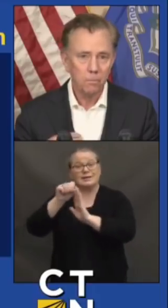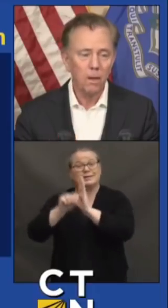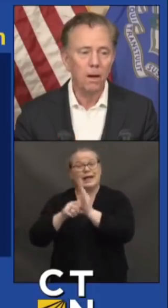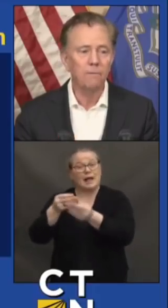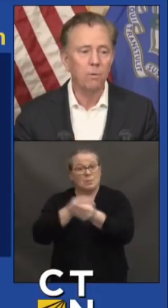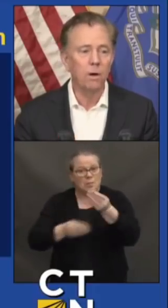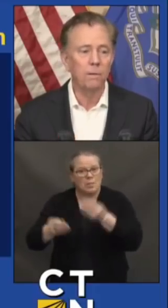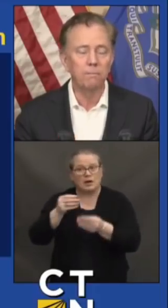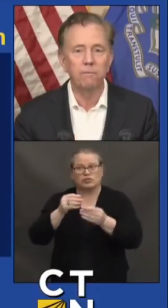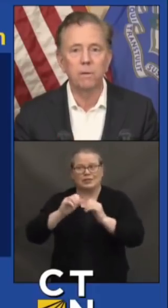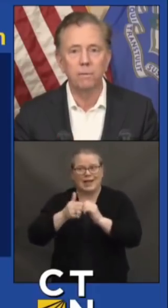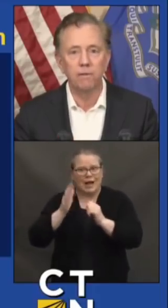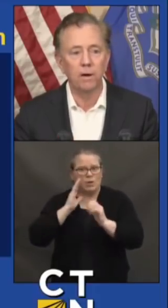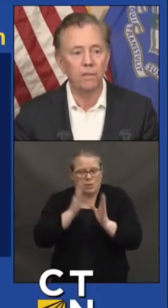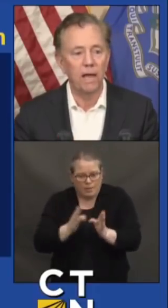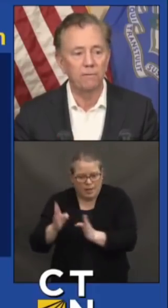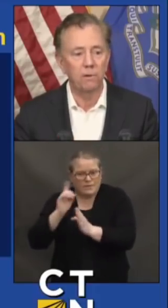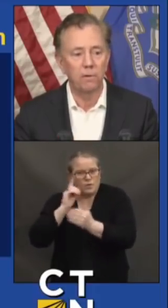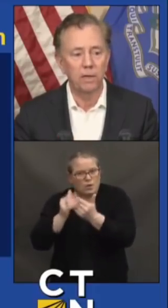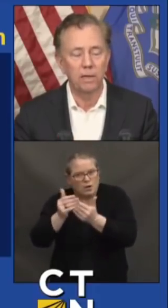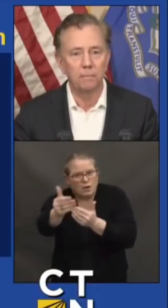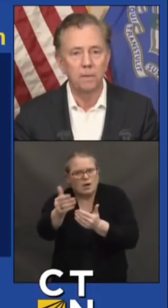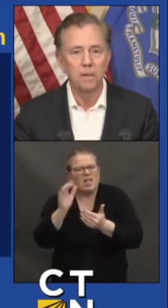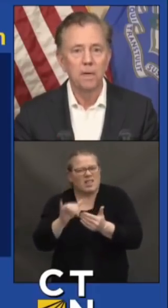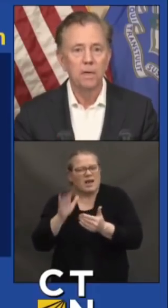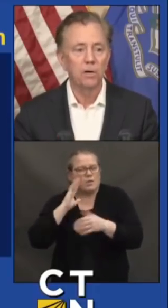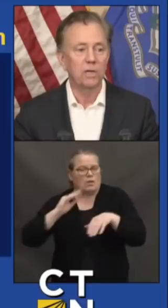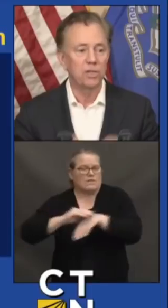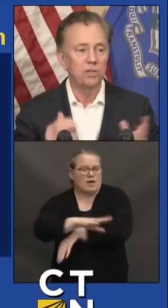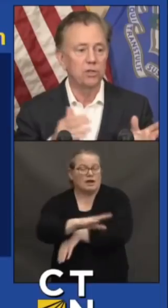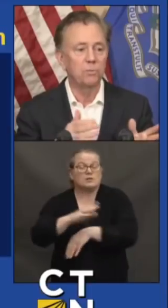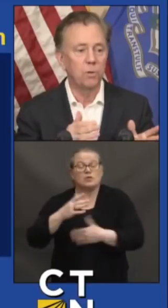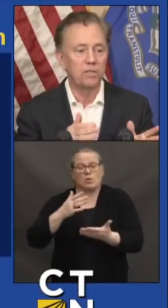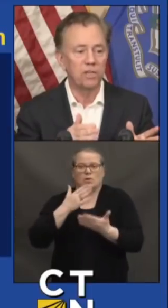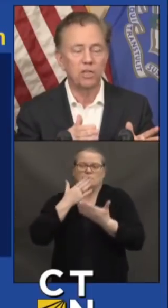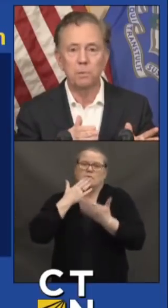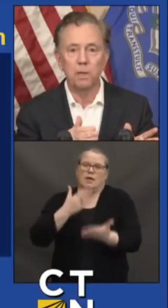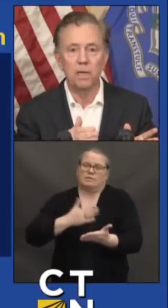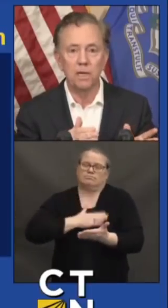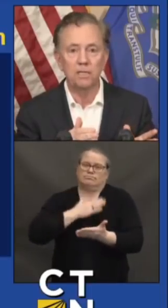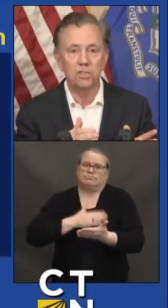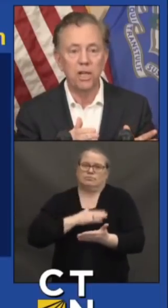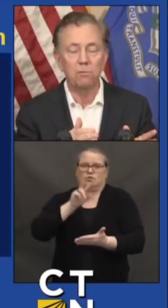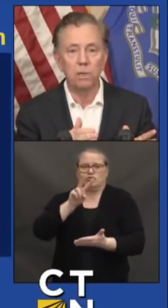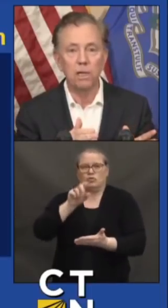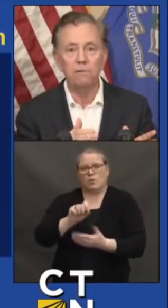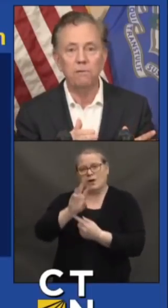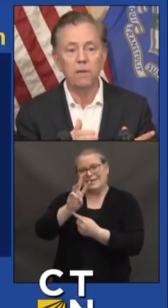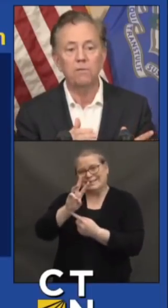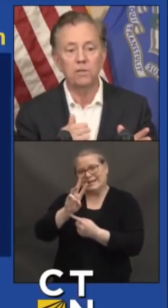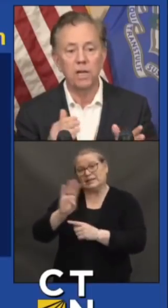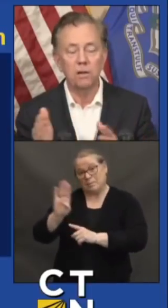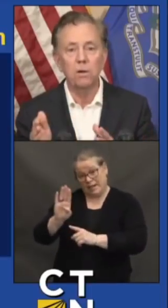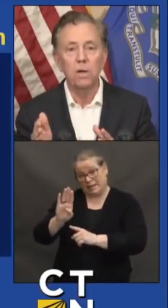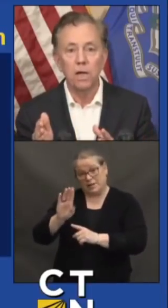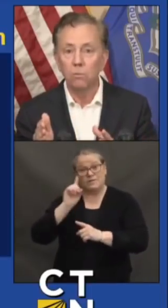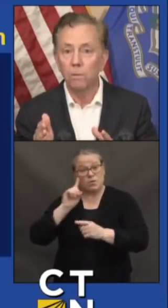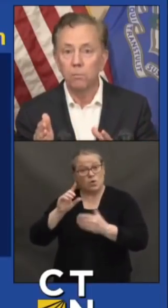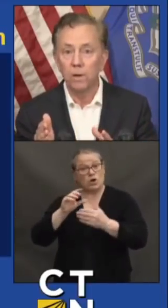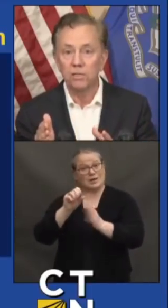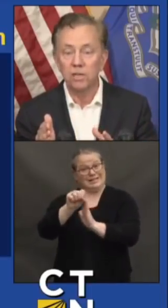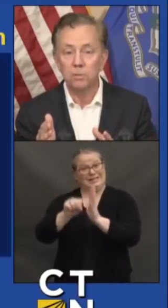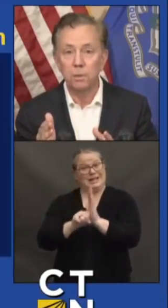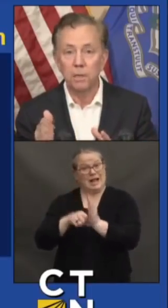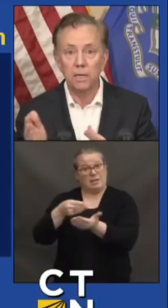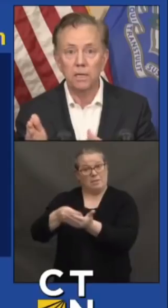So I, for one, am very thankful that you're going to see $2.6 billion in state relief, give or take, and